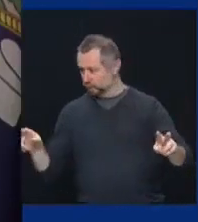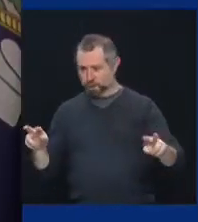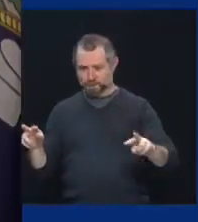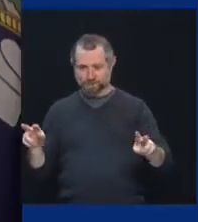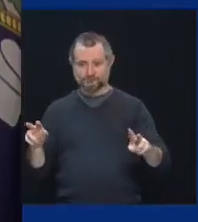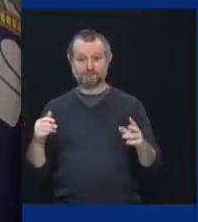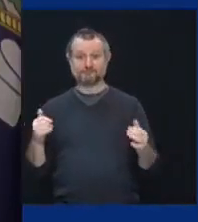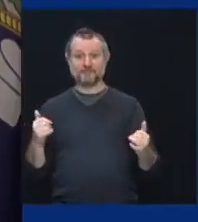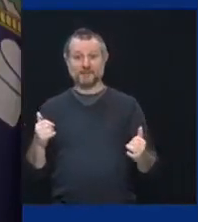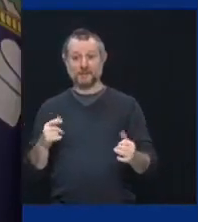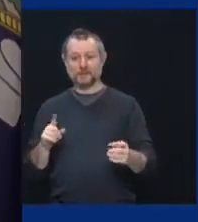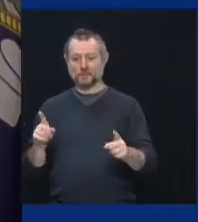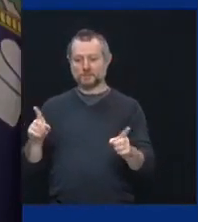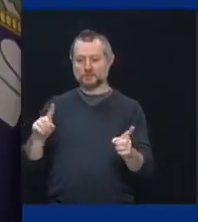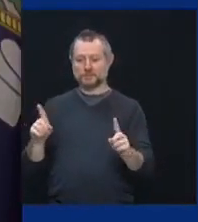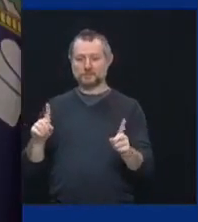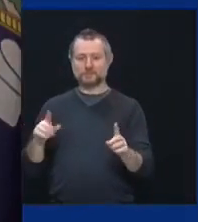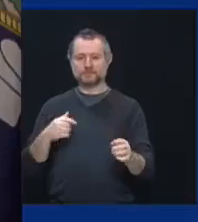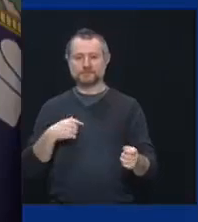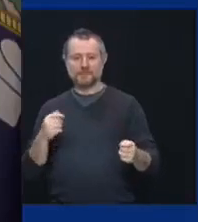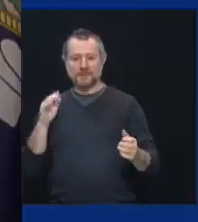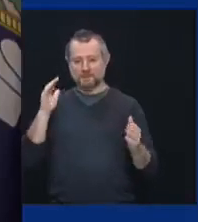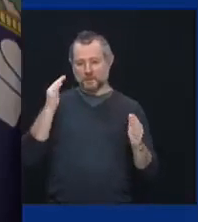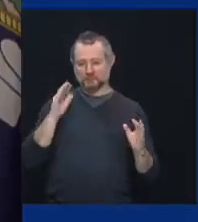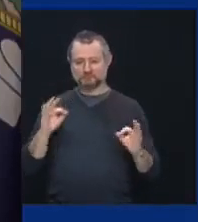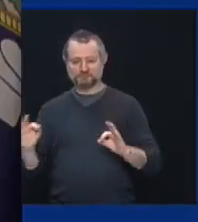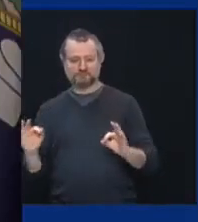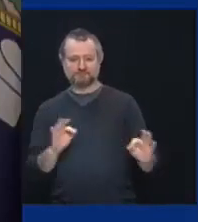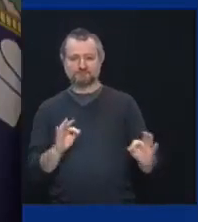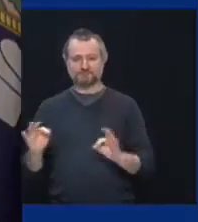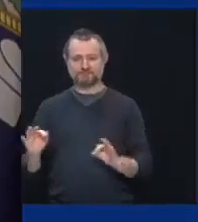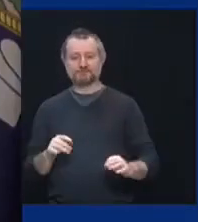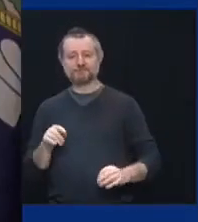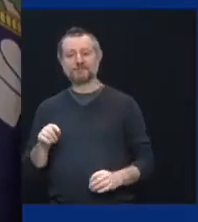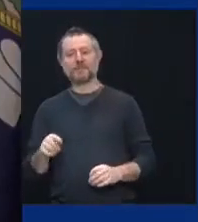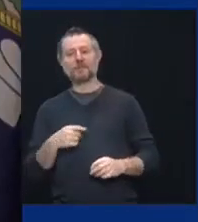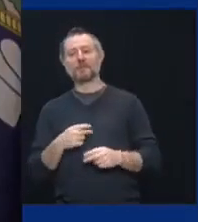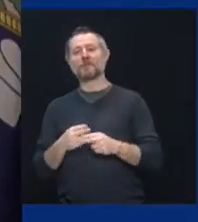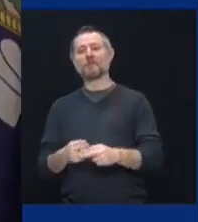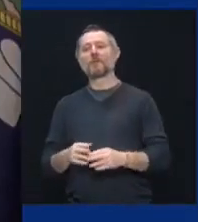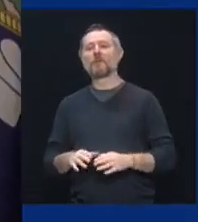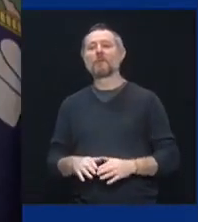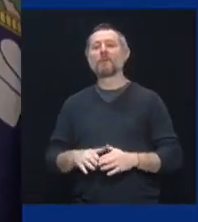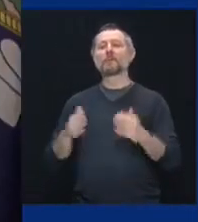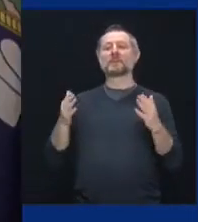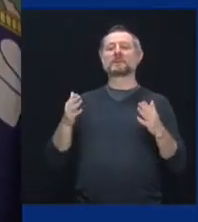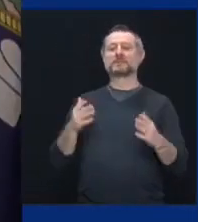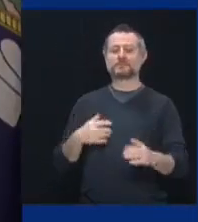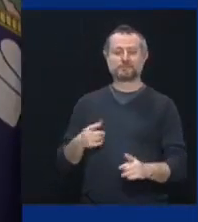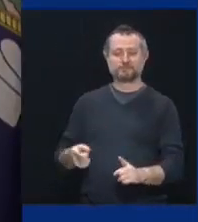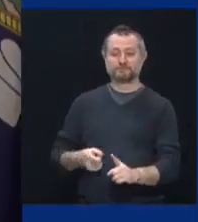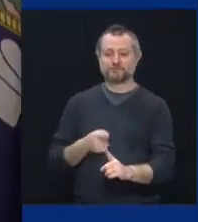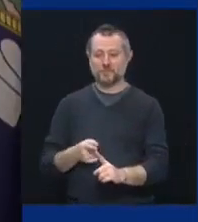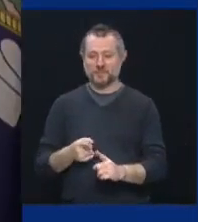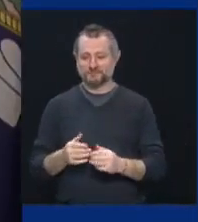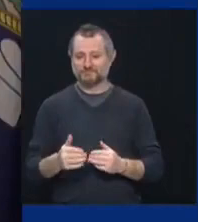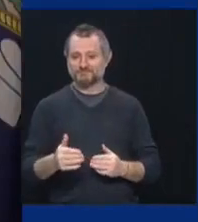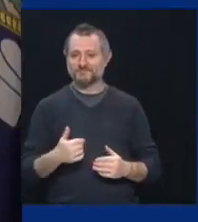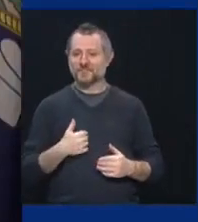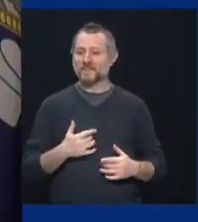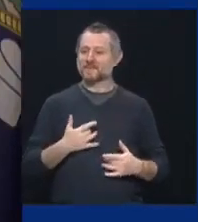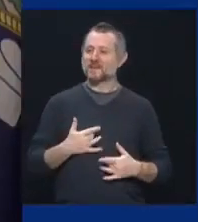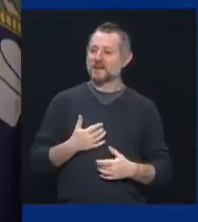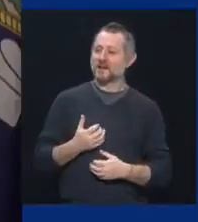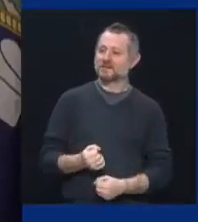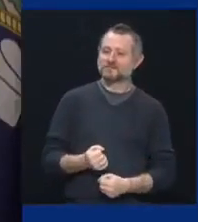are good. I believe this is our, the opening position. I believe we're going to see success in the games. I think we're going to see that they're